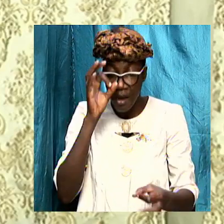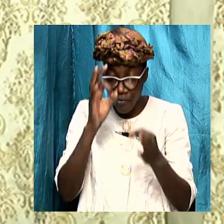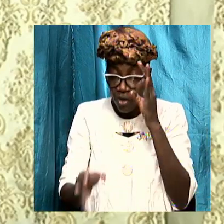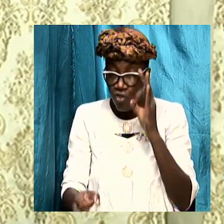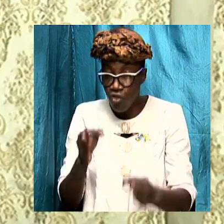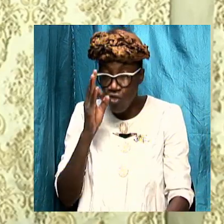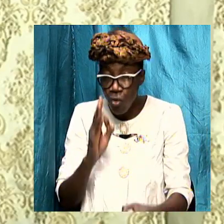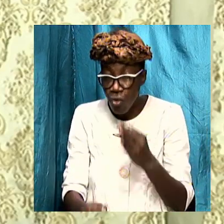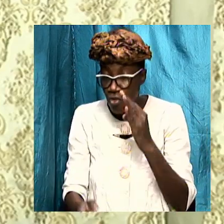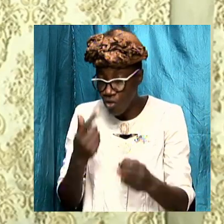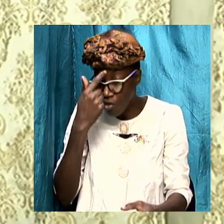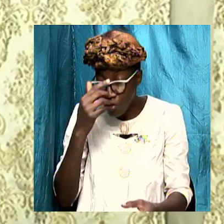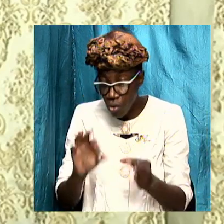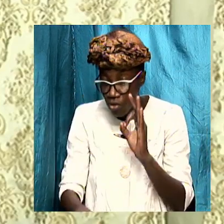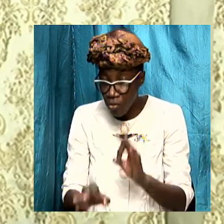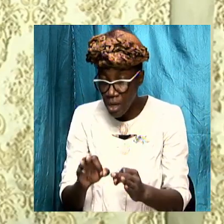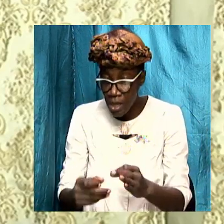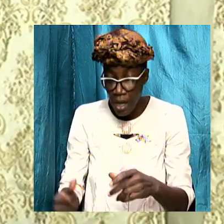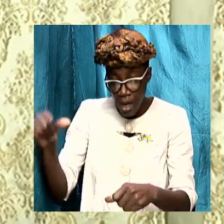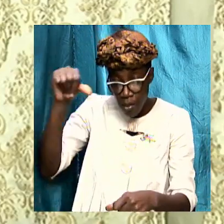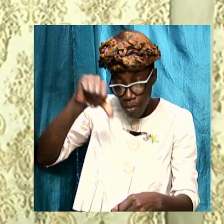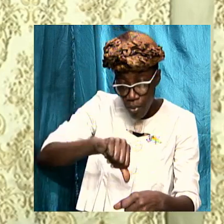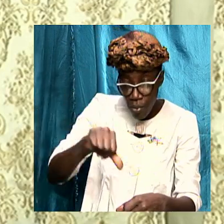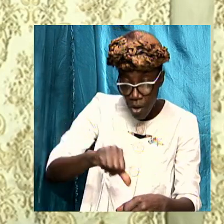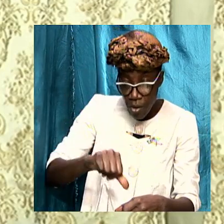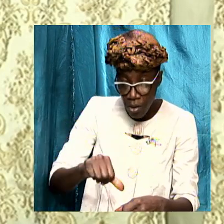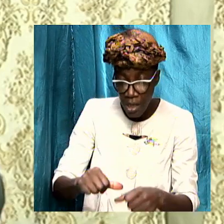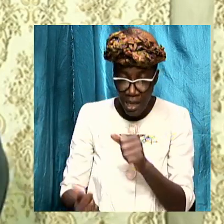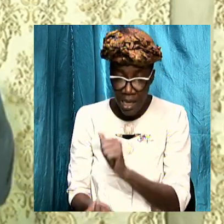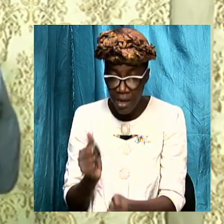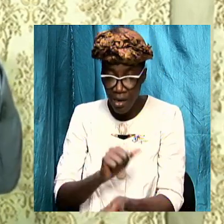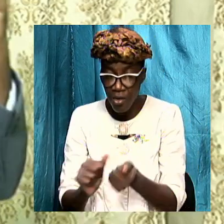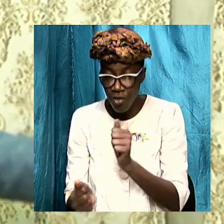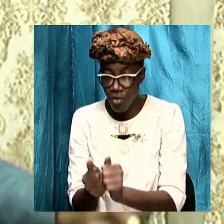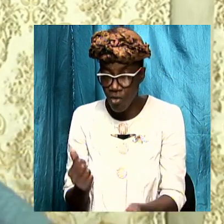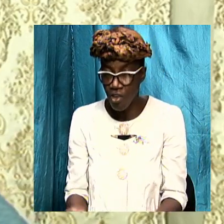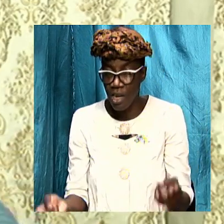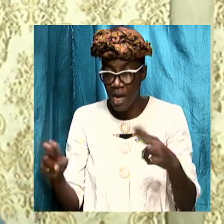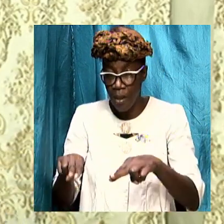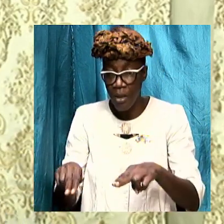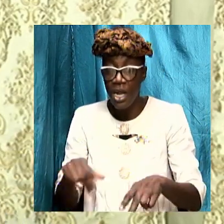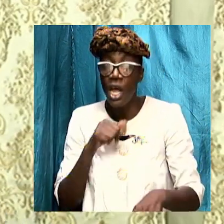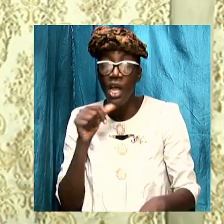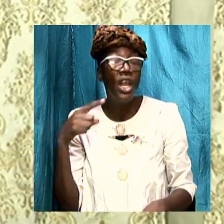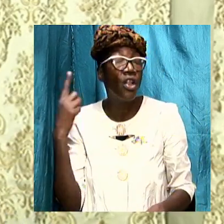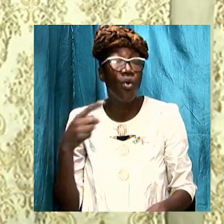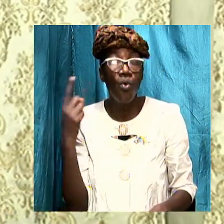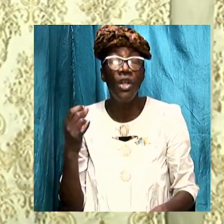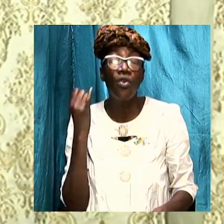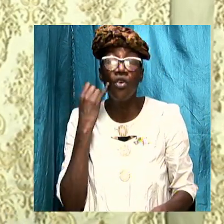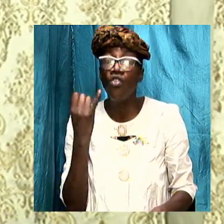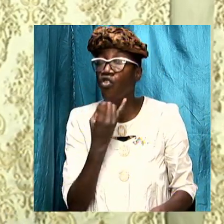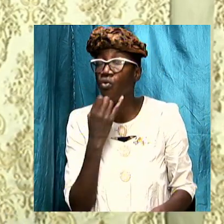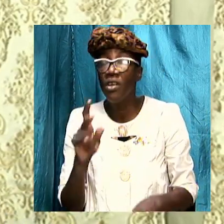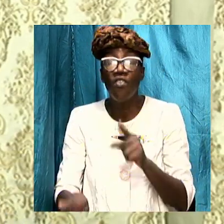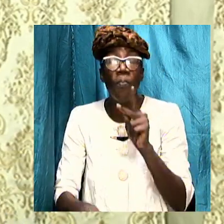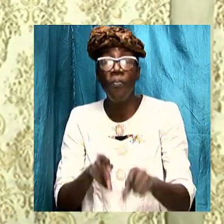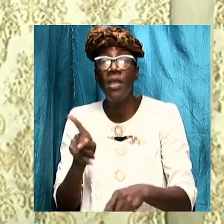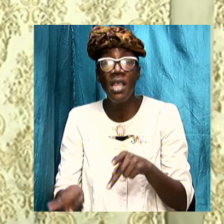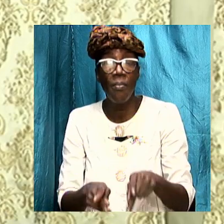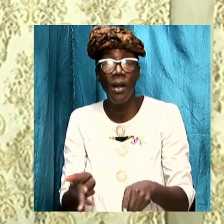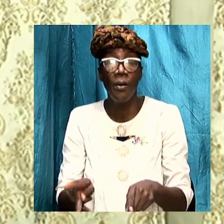poured out we think of all the catastrophic things that are going to happen not only to the Jewish people who